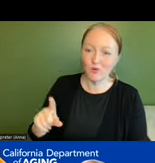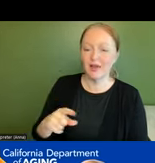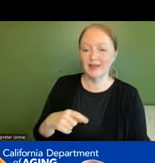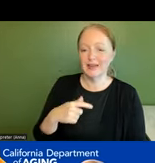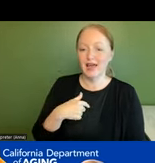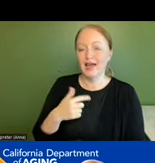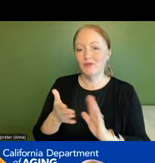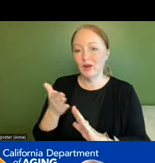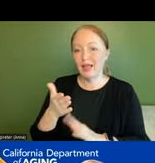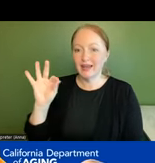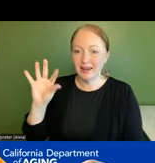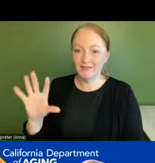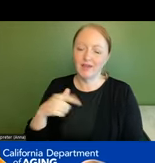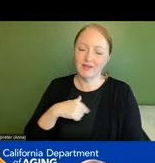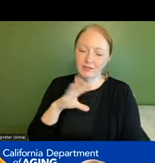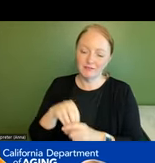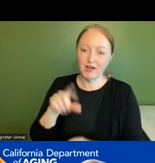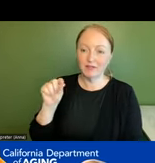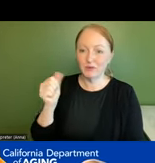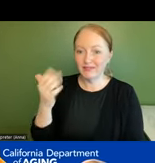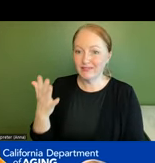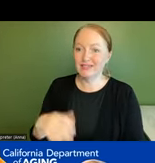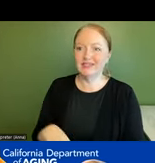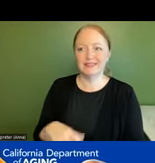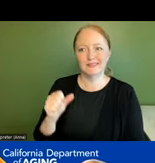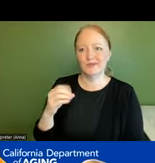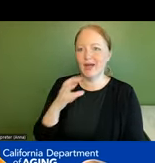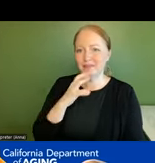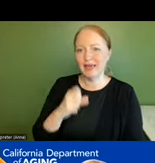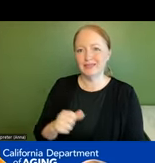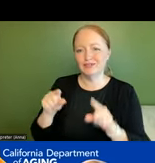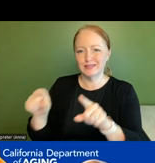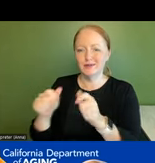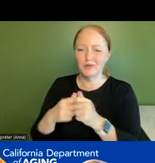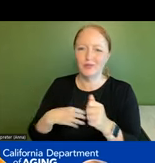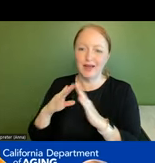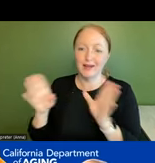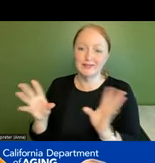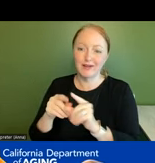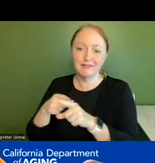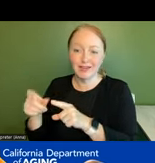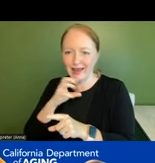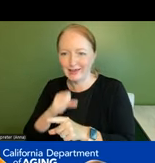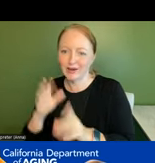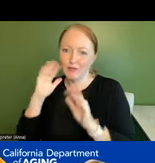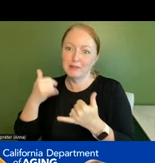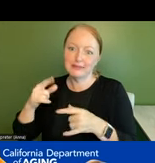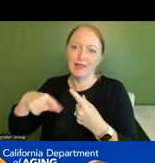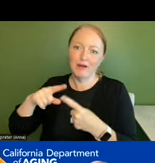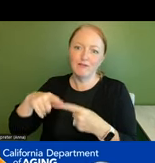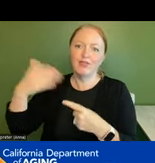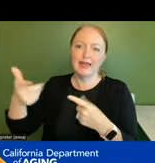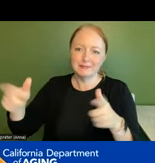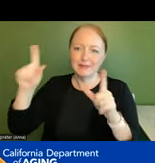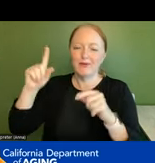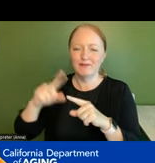the 95 was involved in the 2015. so i'm aging with white house conferences on aging so i hope i'm still around for the next big one but at